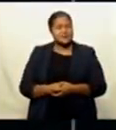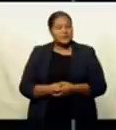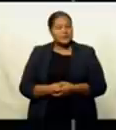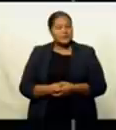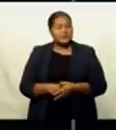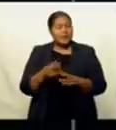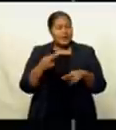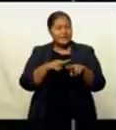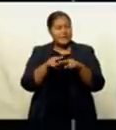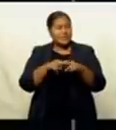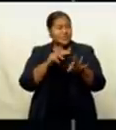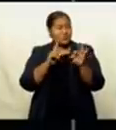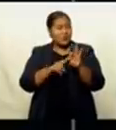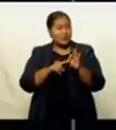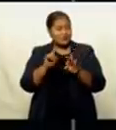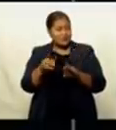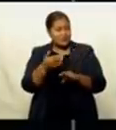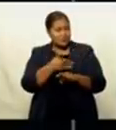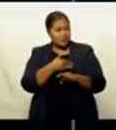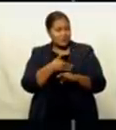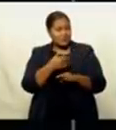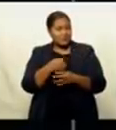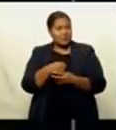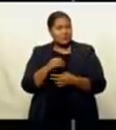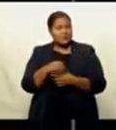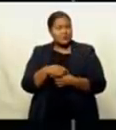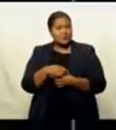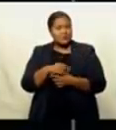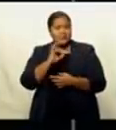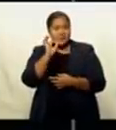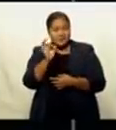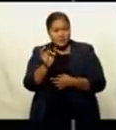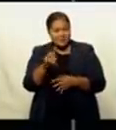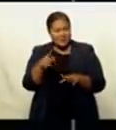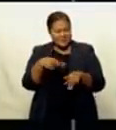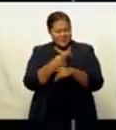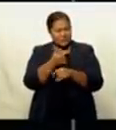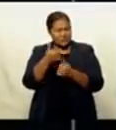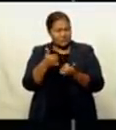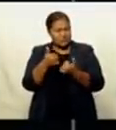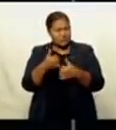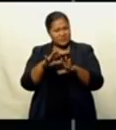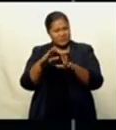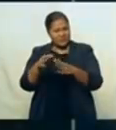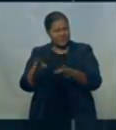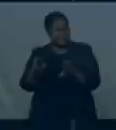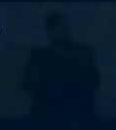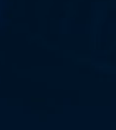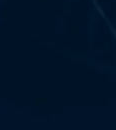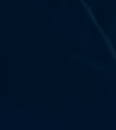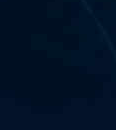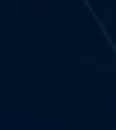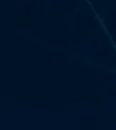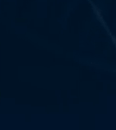And in Fijian Pulse this week, we asked, do you think it's good that certain restrictions are being lifted for the west?